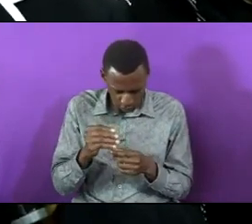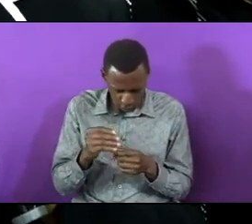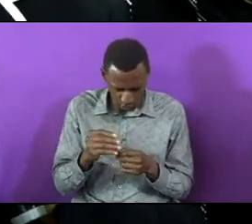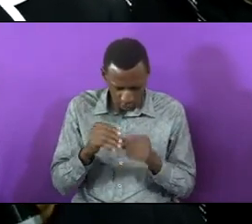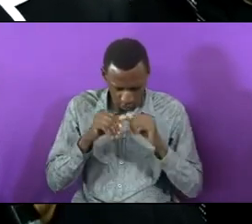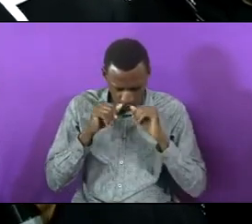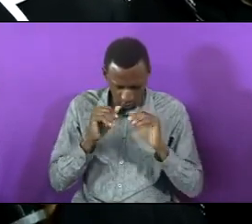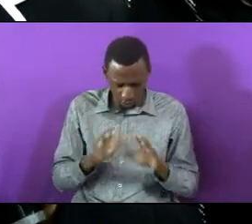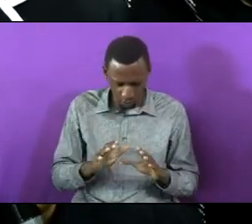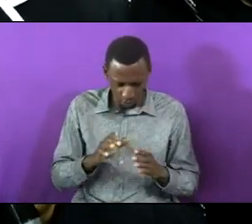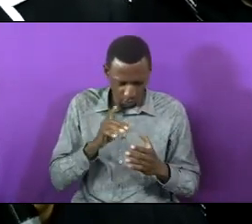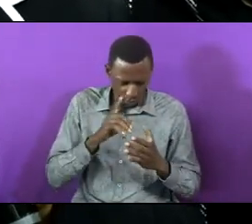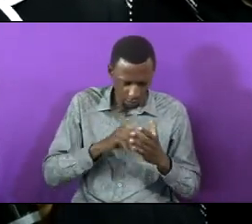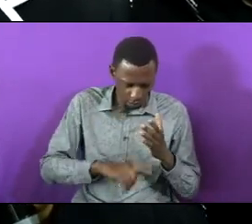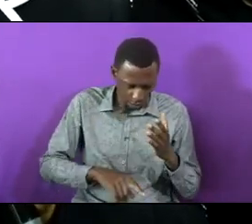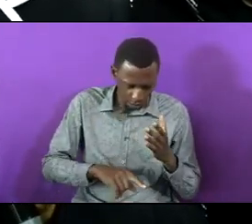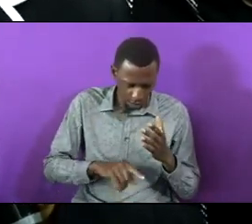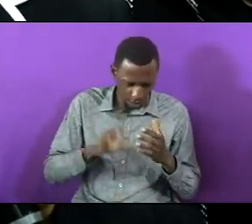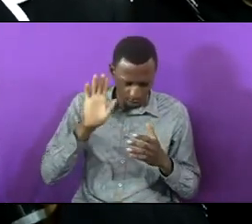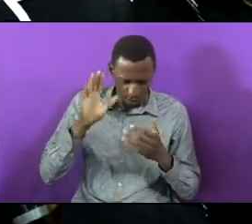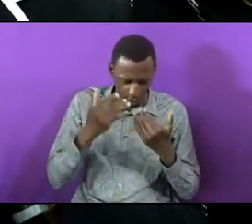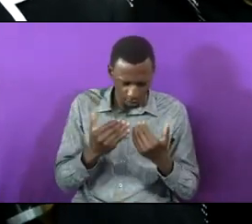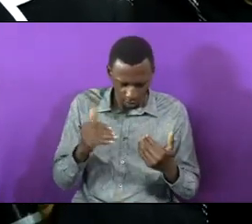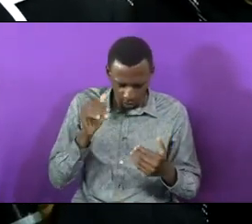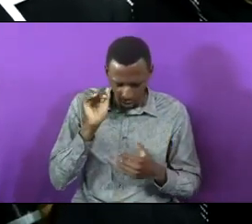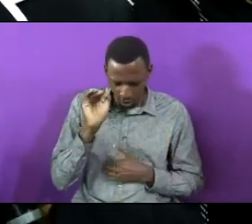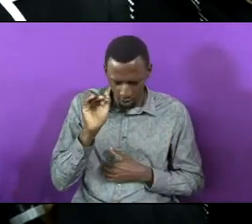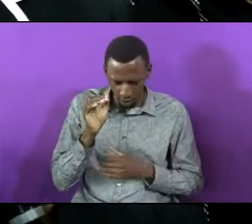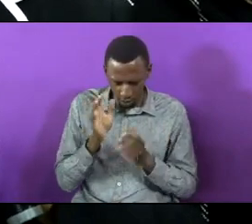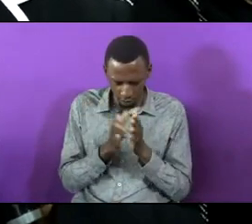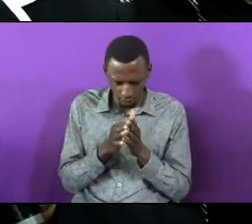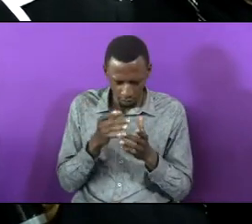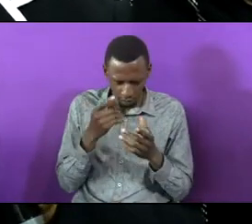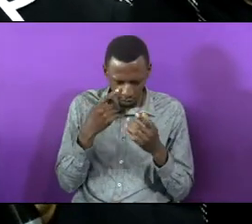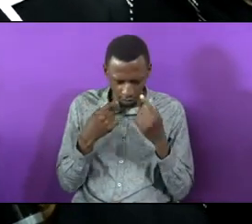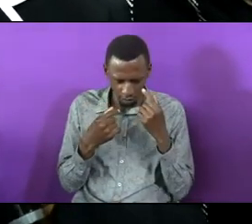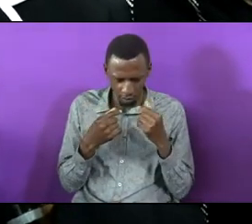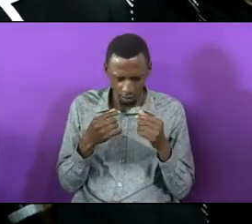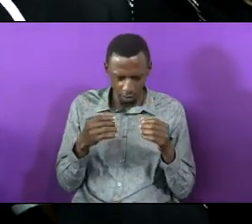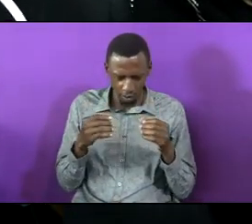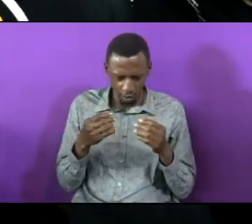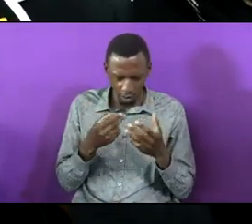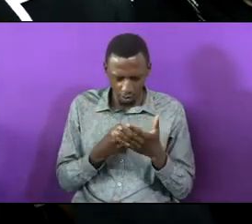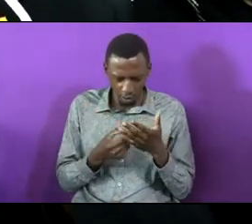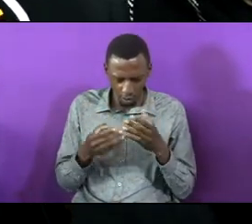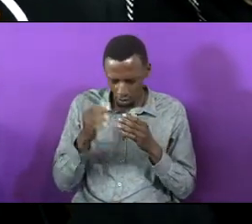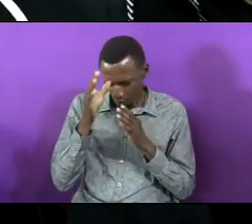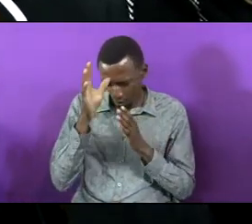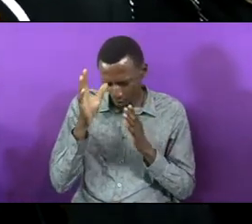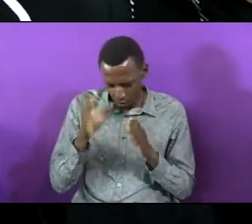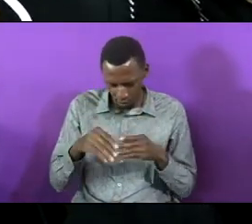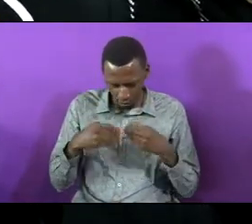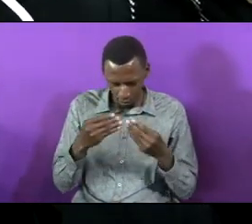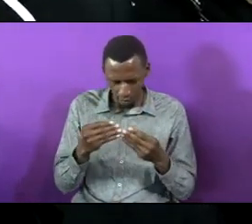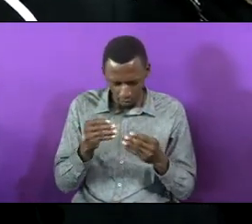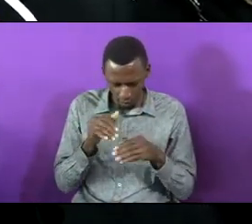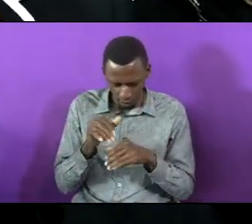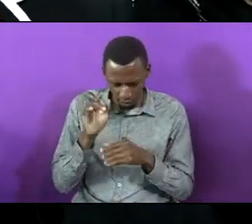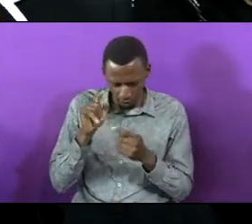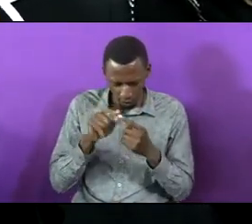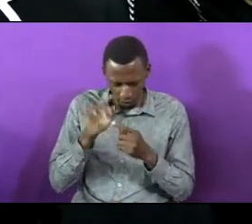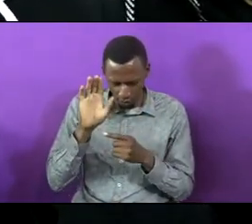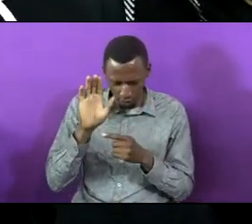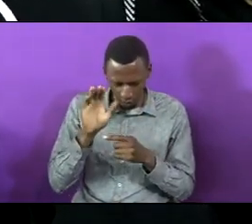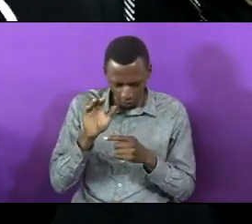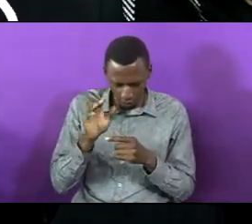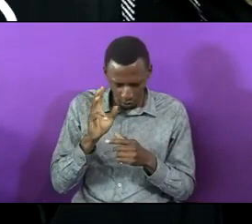your children are asking with tears before you holy father give them according to your will and save us in the kingdom is our prayer